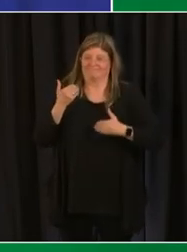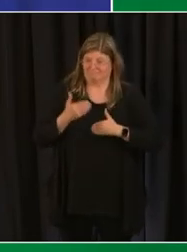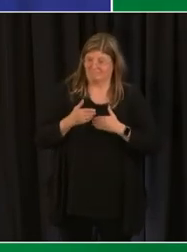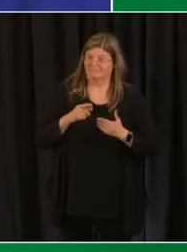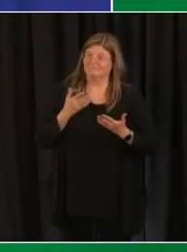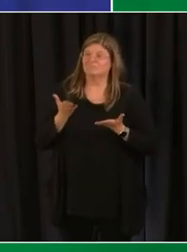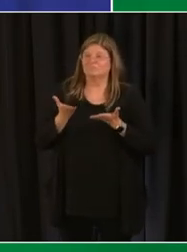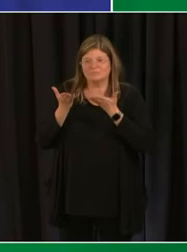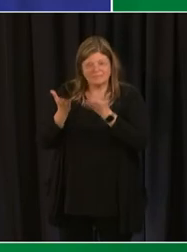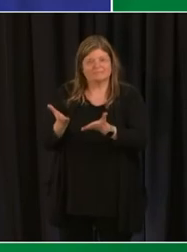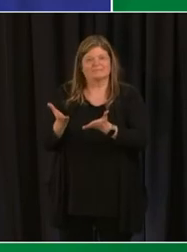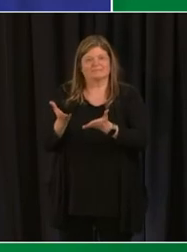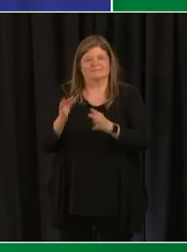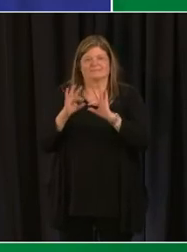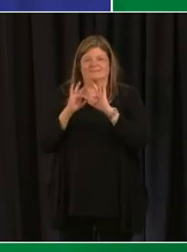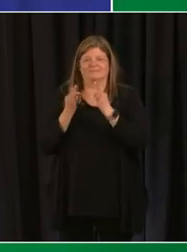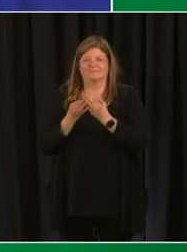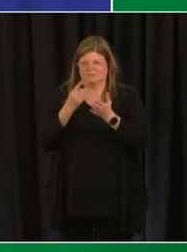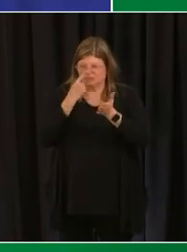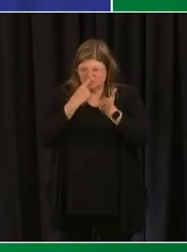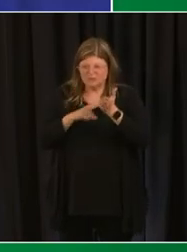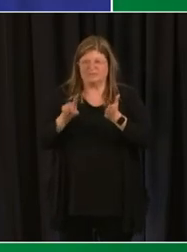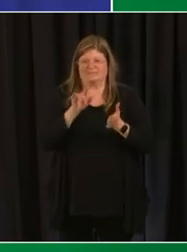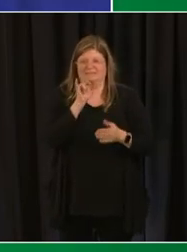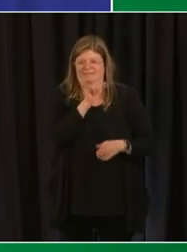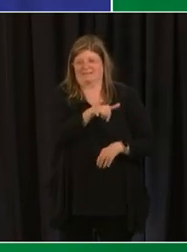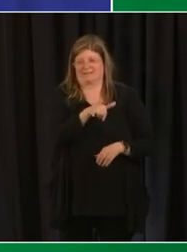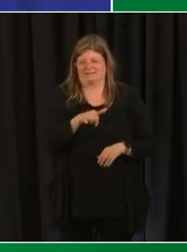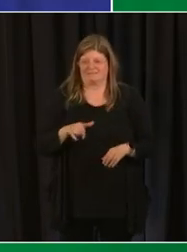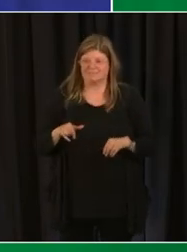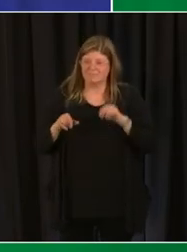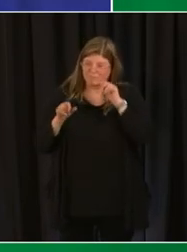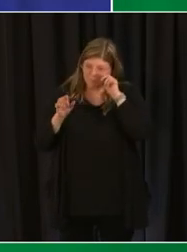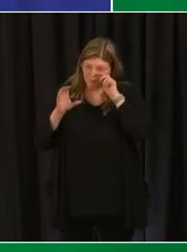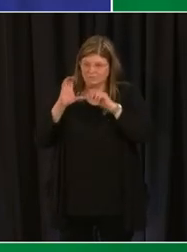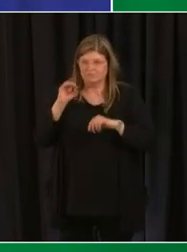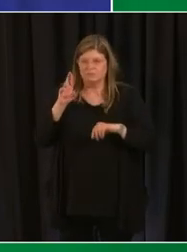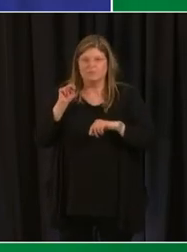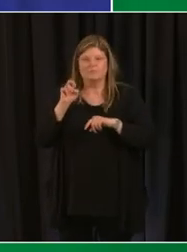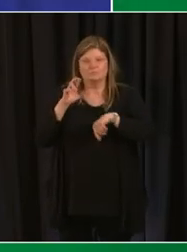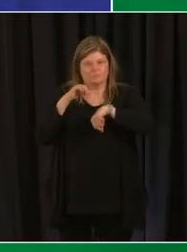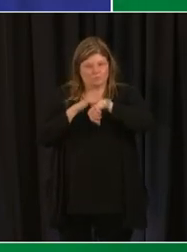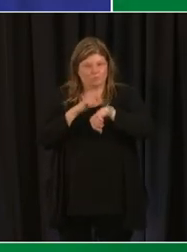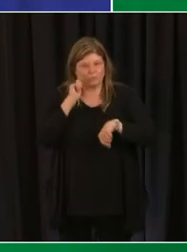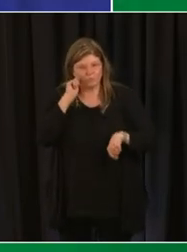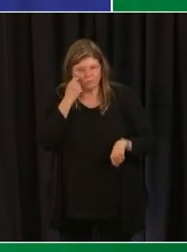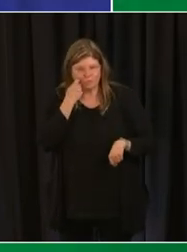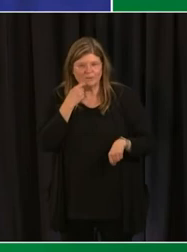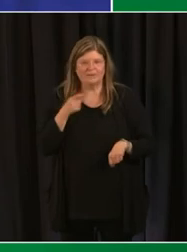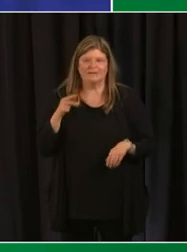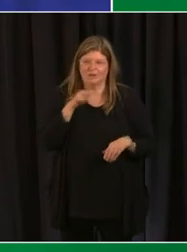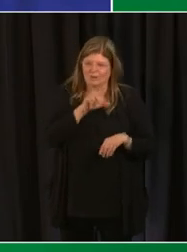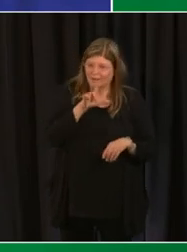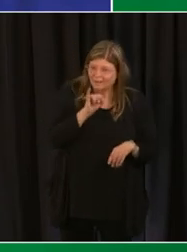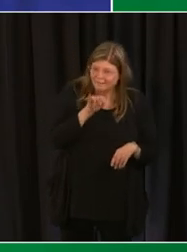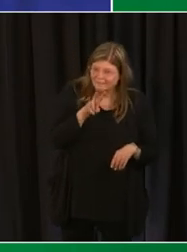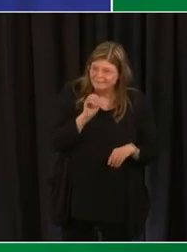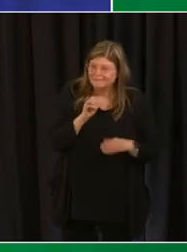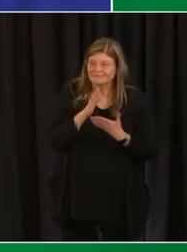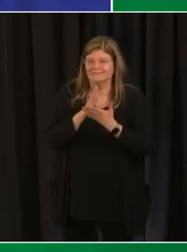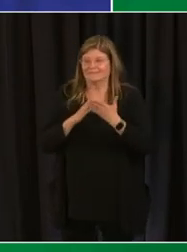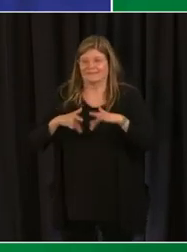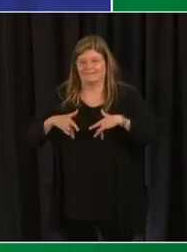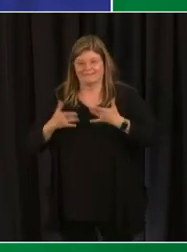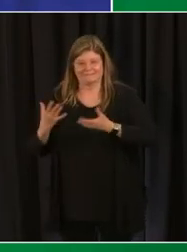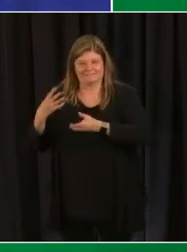definitely recommend families check out these family cornerstone live events so there are both live events and events